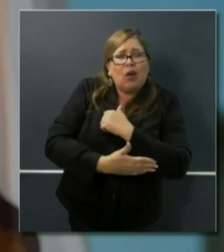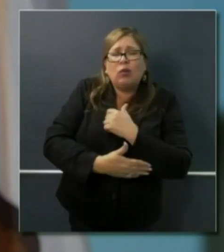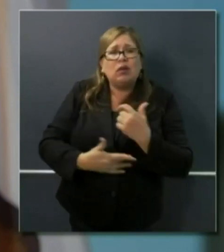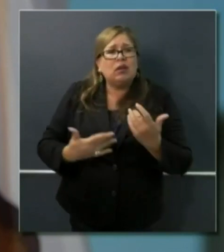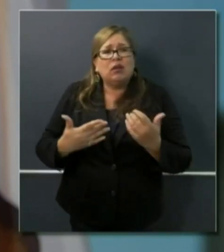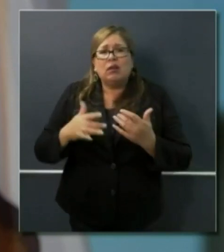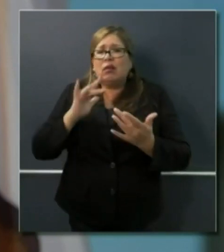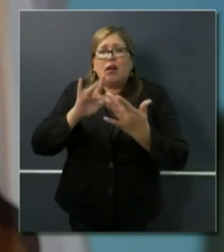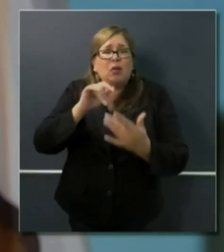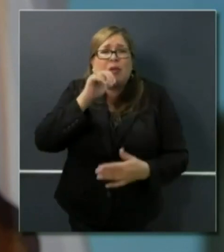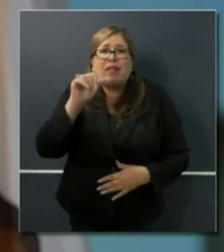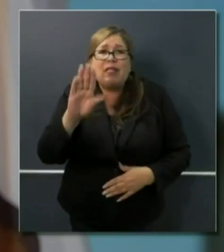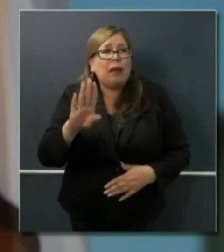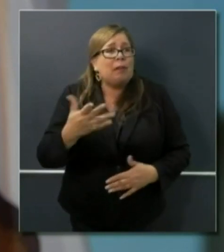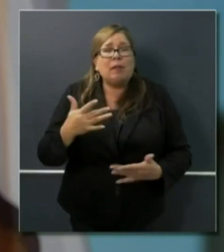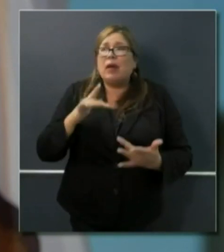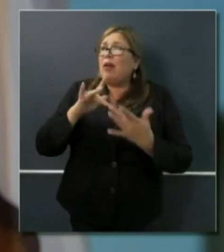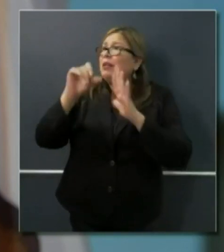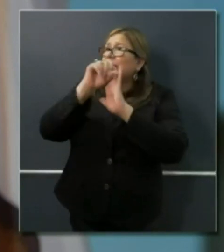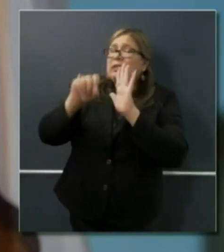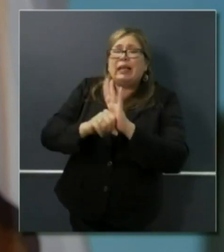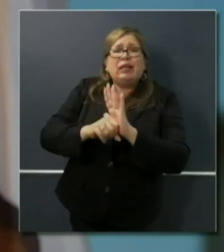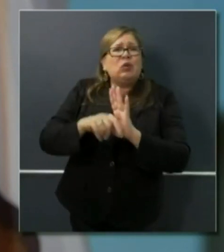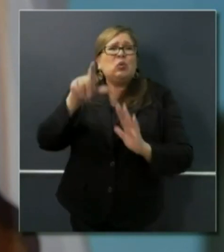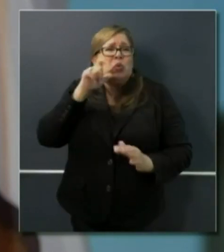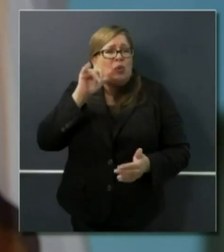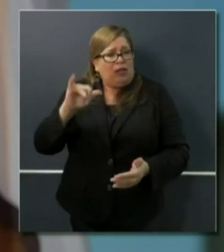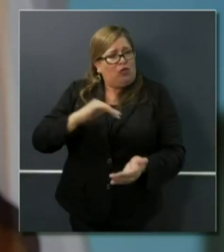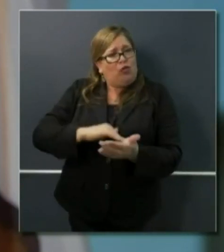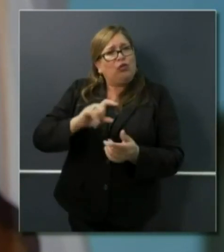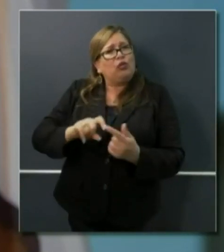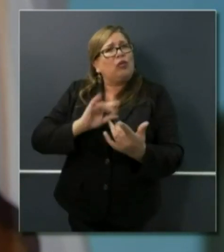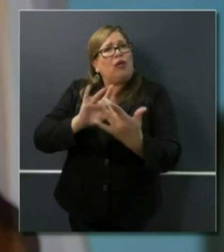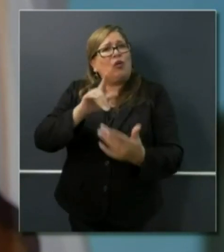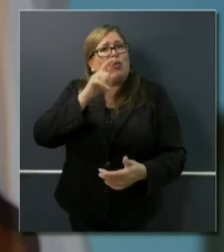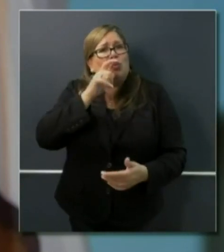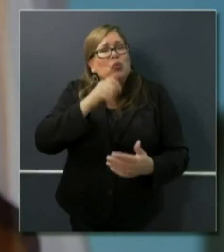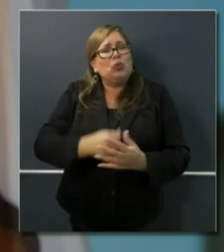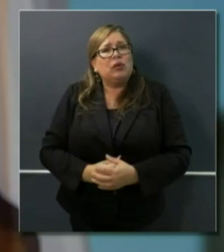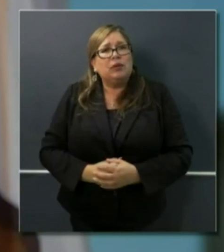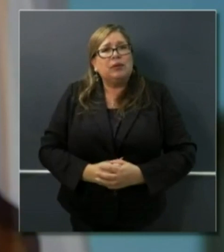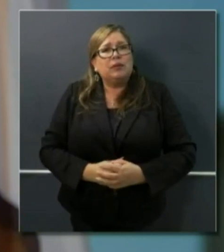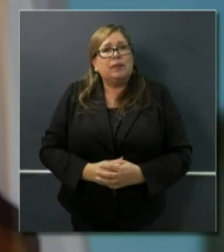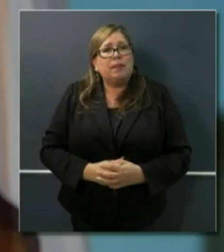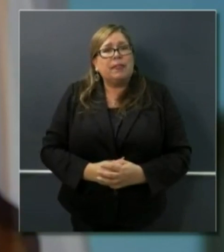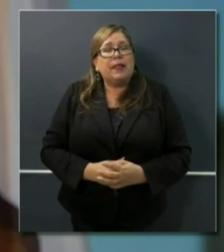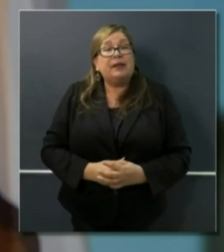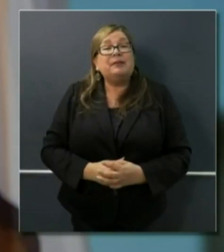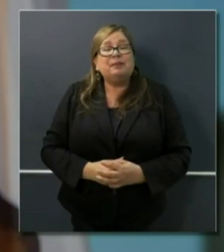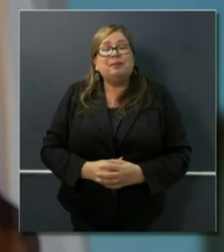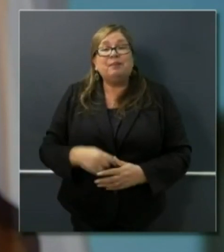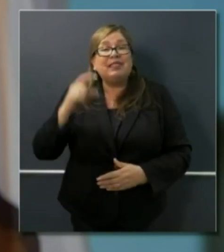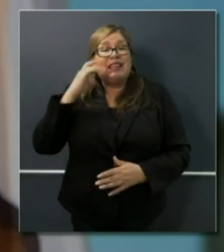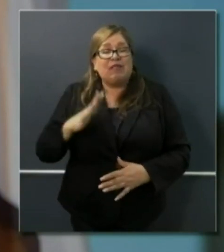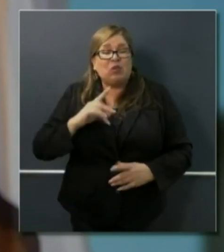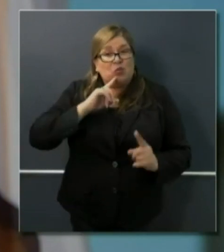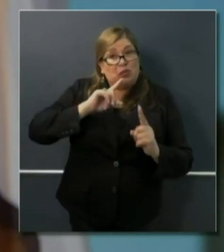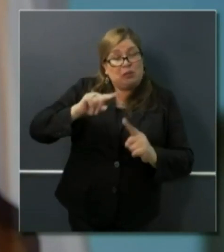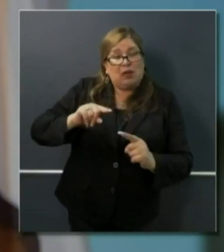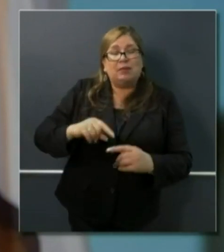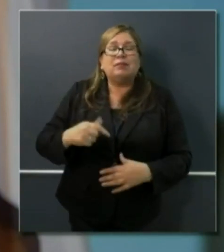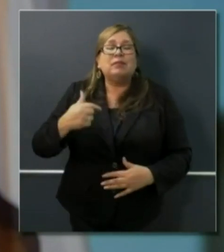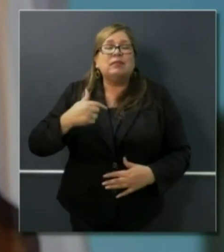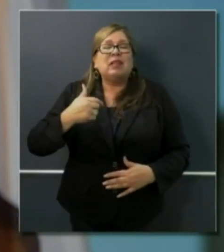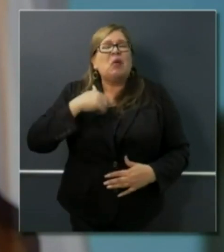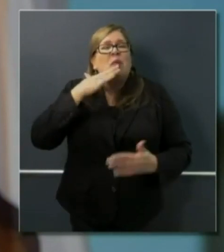to private labs? What's the process or some of the protocols around that? I'll ask Dr. Galley to talk about the detailed protocols. But let me, in this